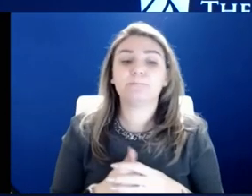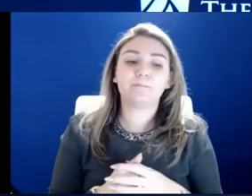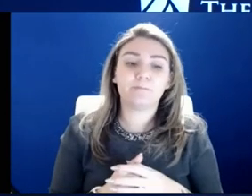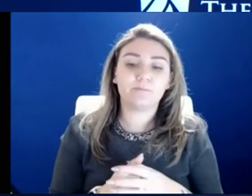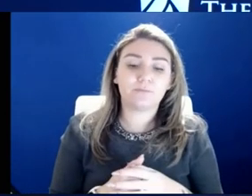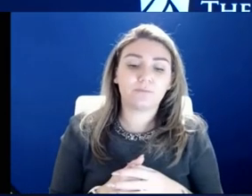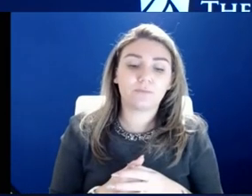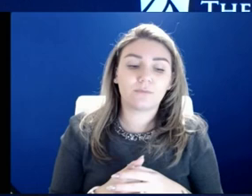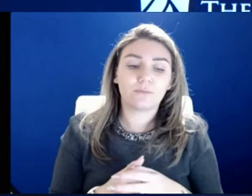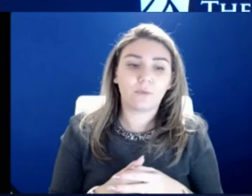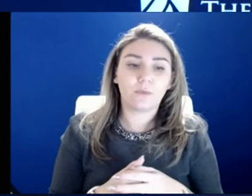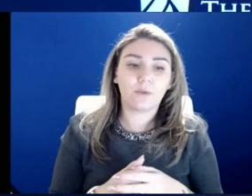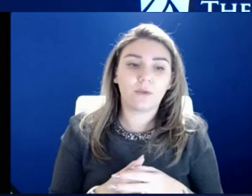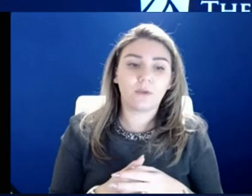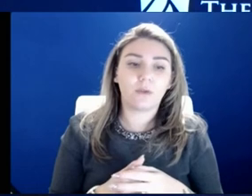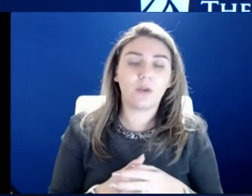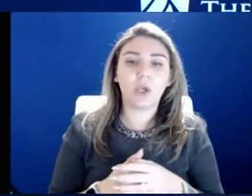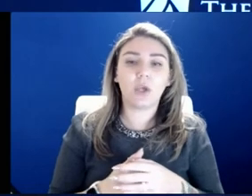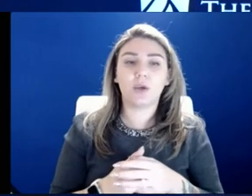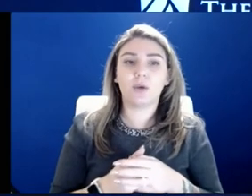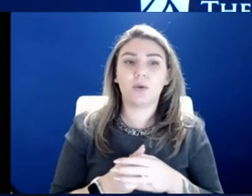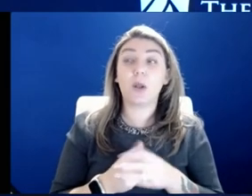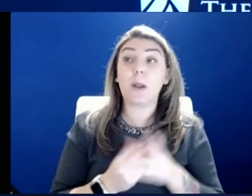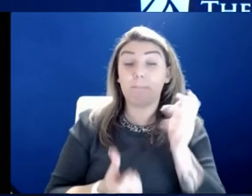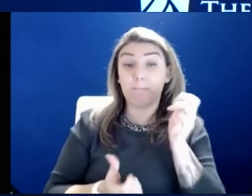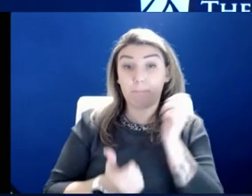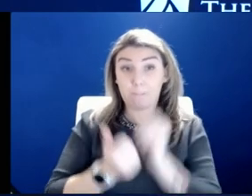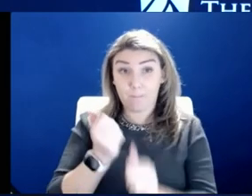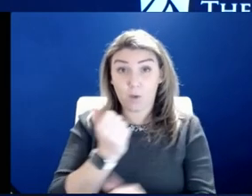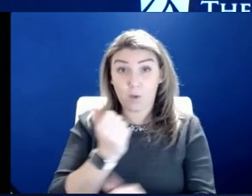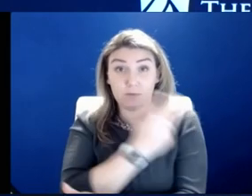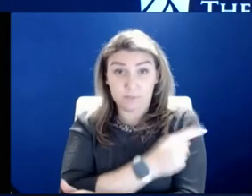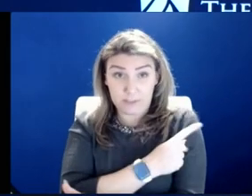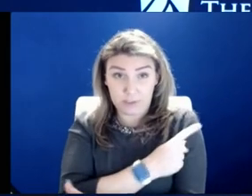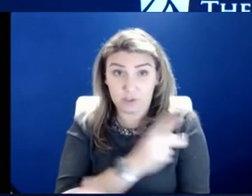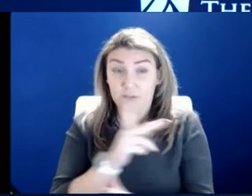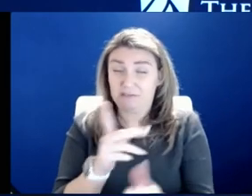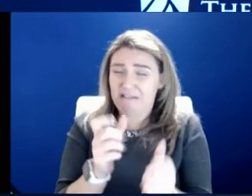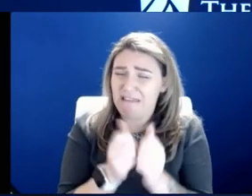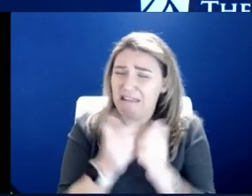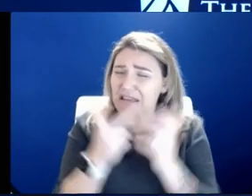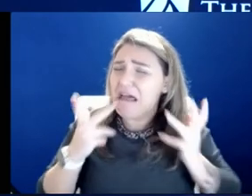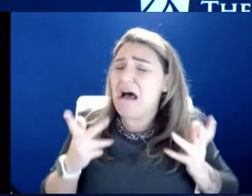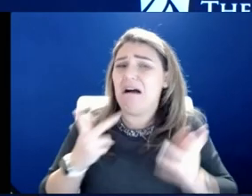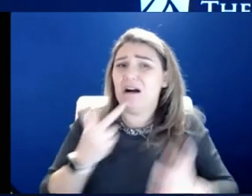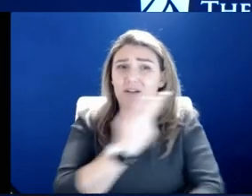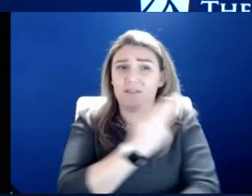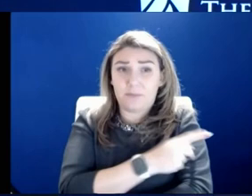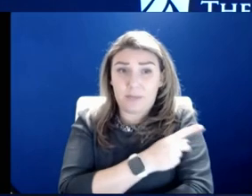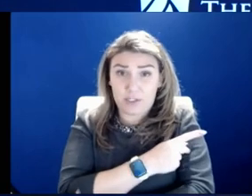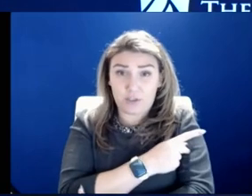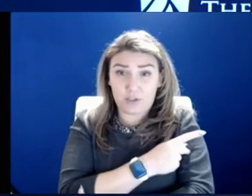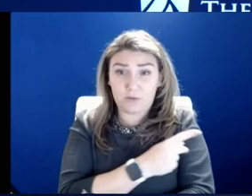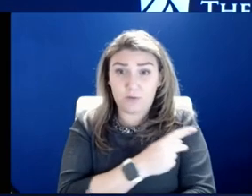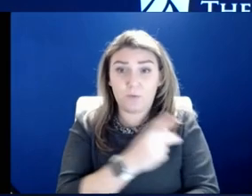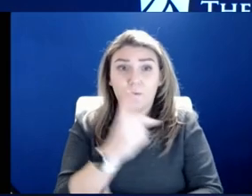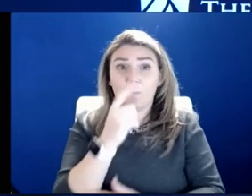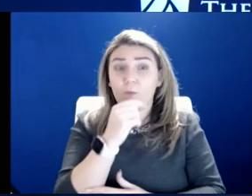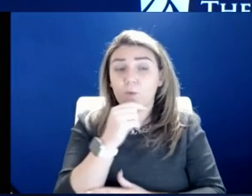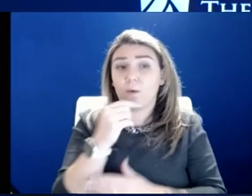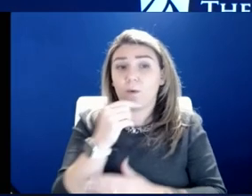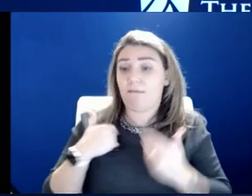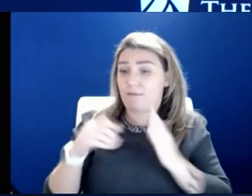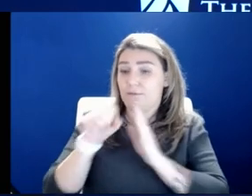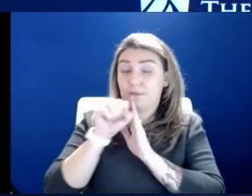overwhelming majority of patients, overwhelming majority of patients who are symptomatic and here with